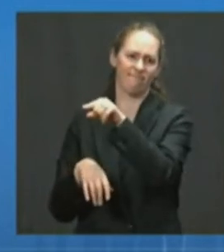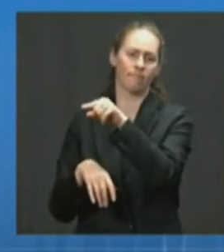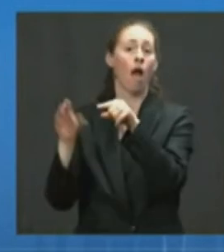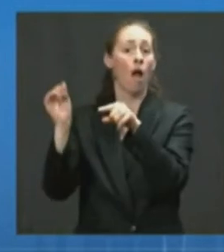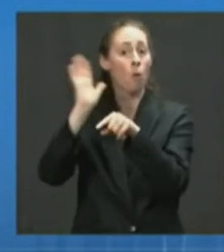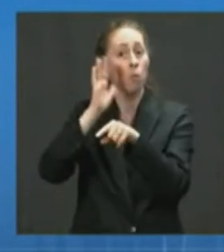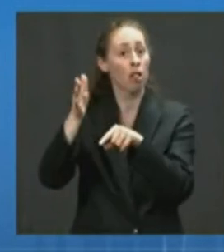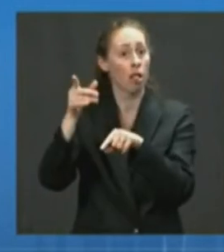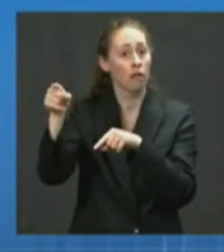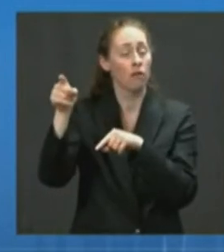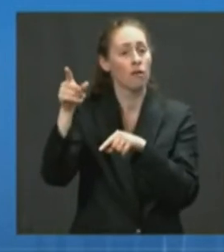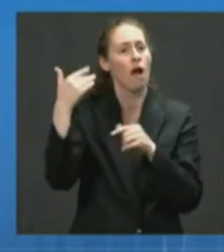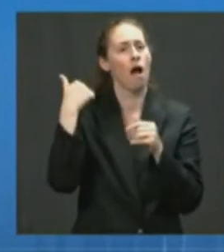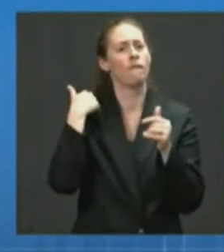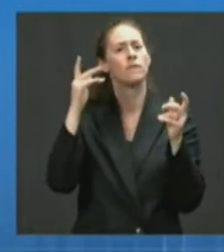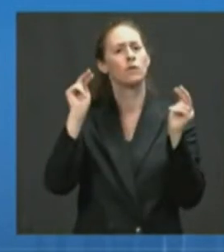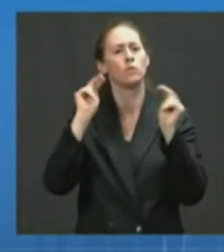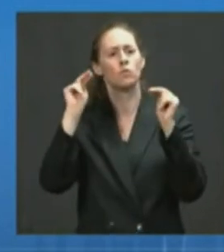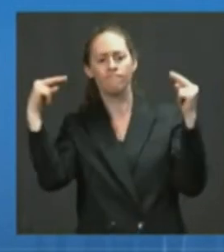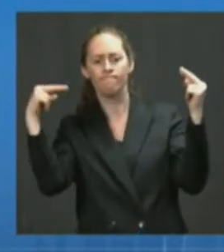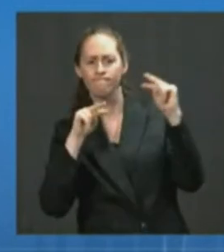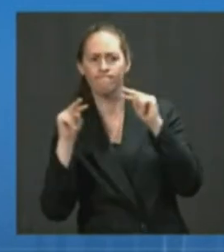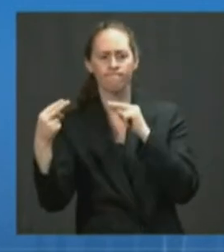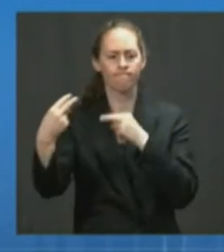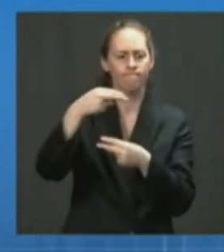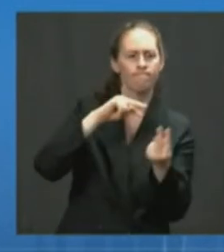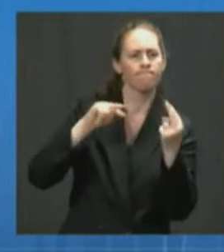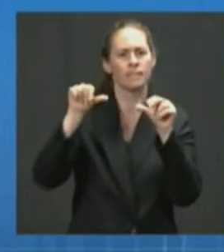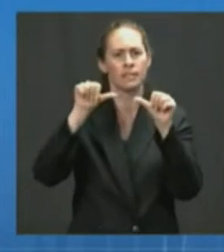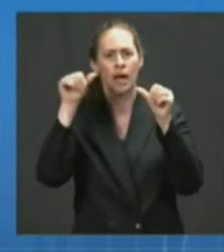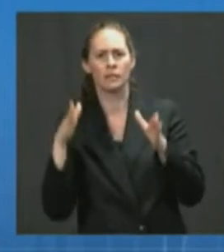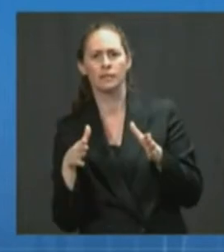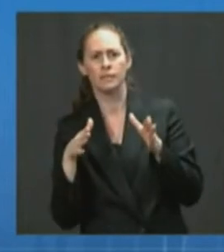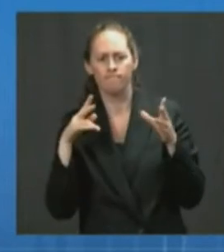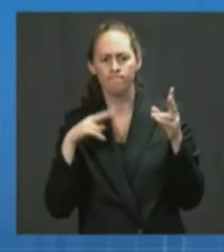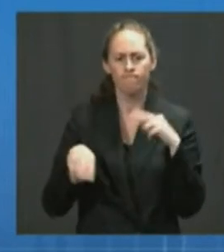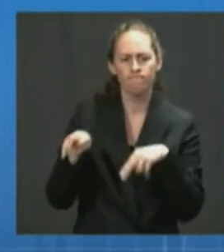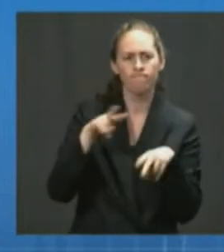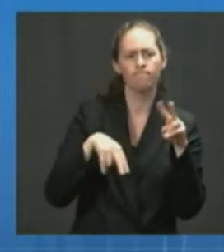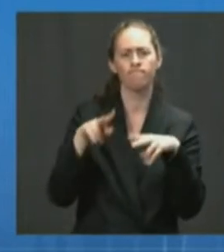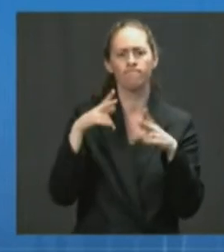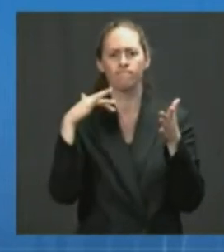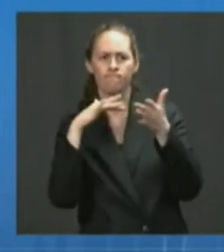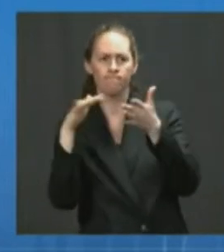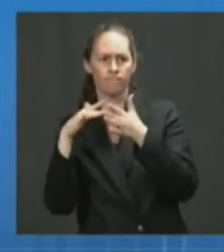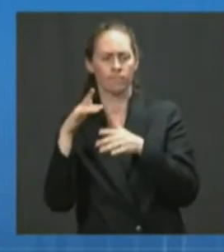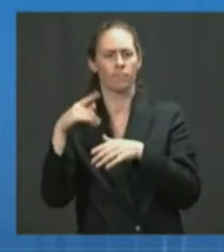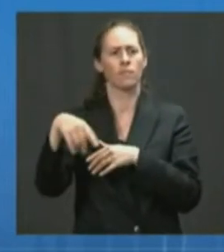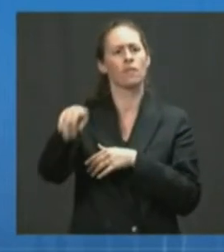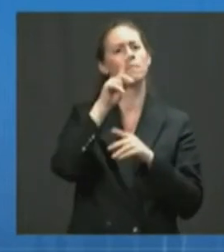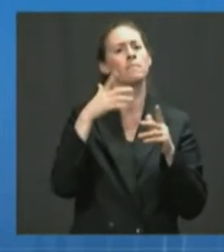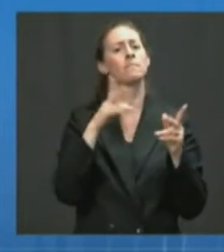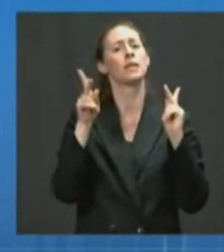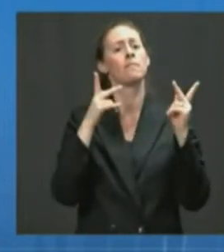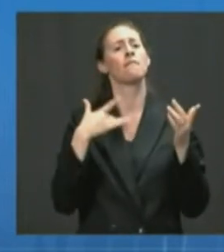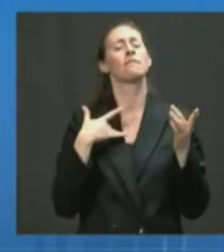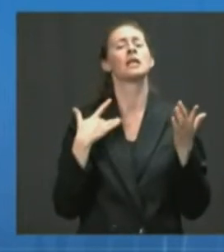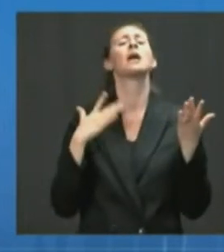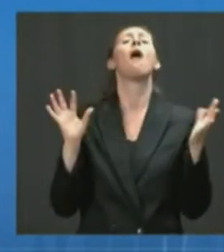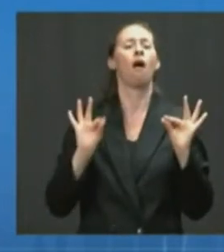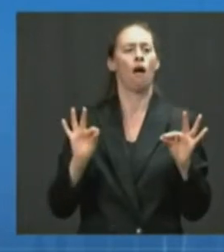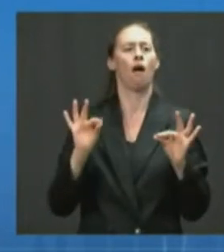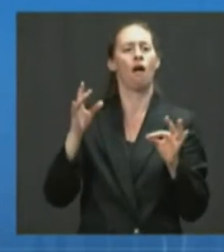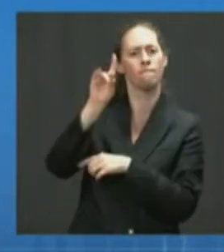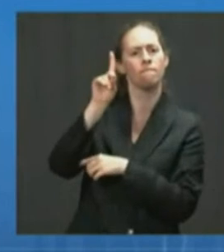rigorous scientific process. And when that process is complete, the American people can rest assured that the FDA maintained those